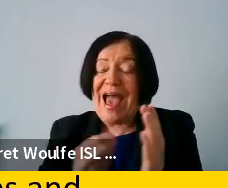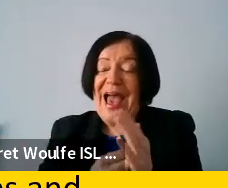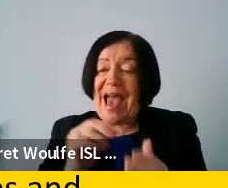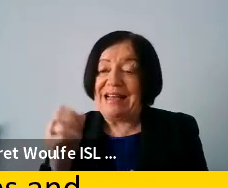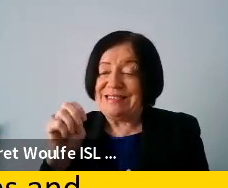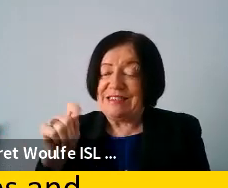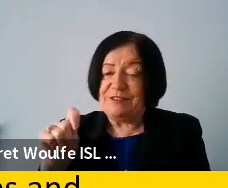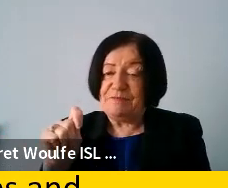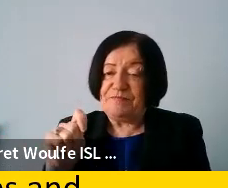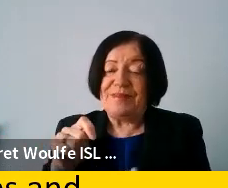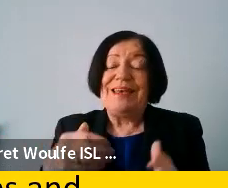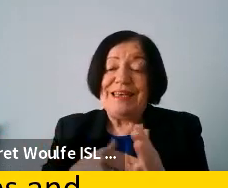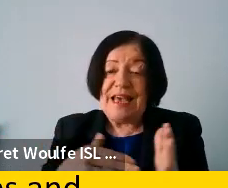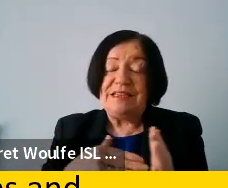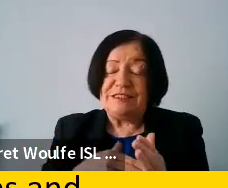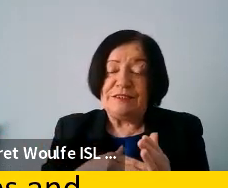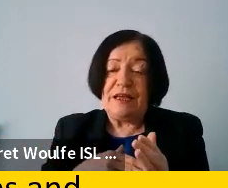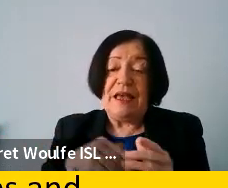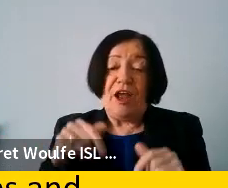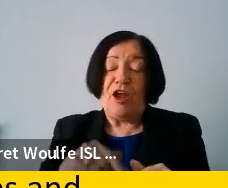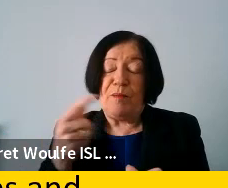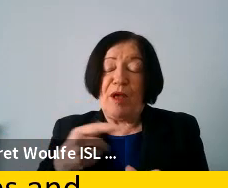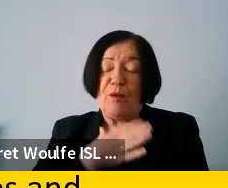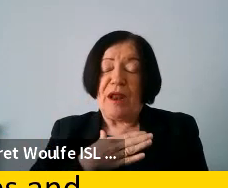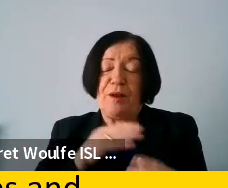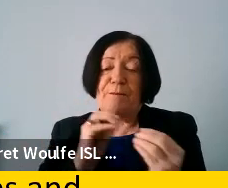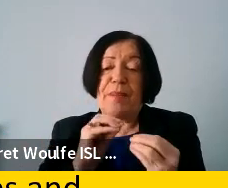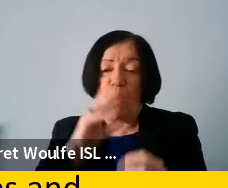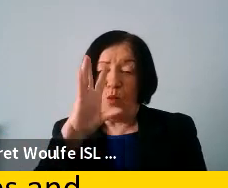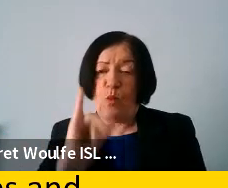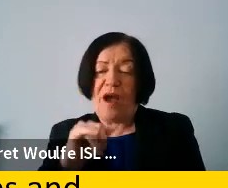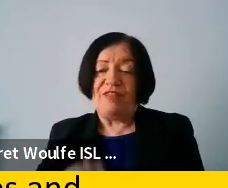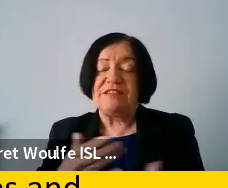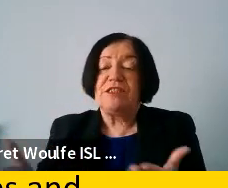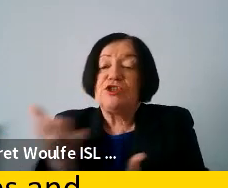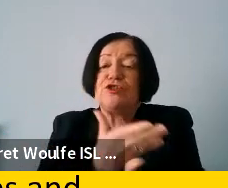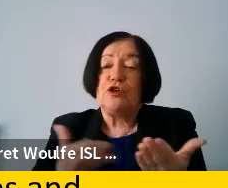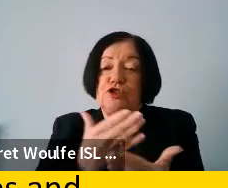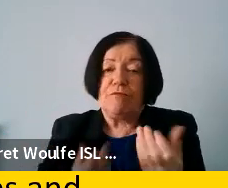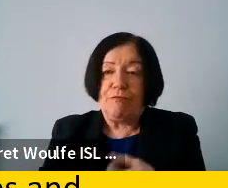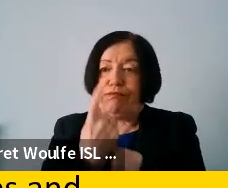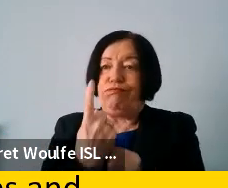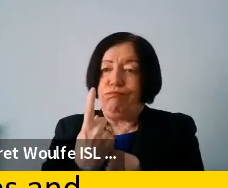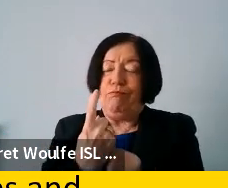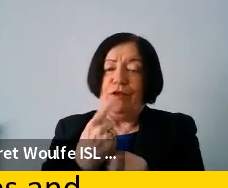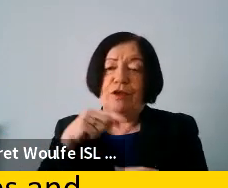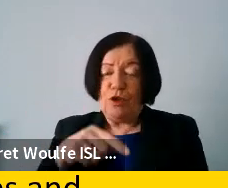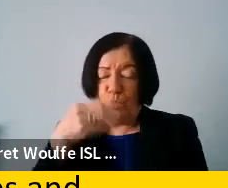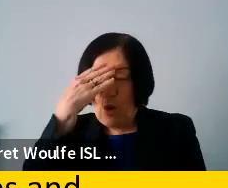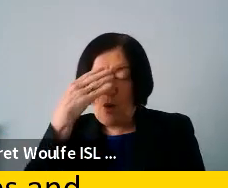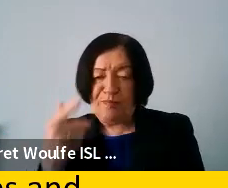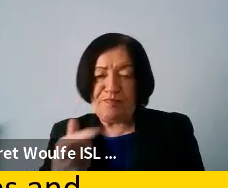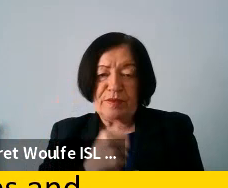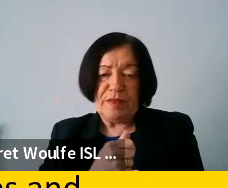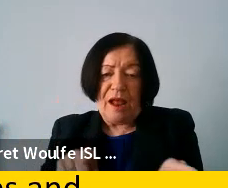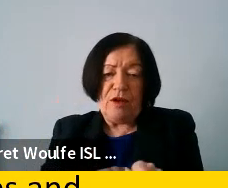yes, and here maybe I would like to mention why this discussion also came out. If you know a bit about